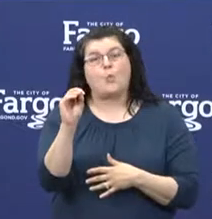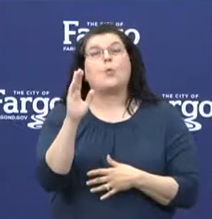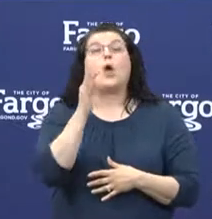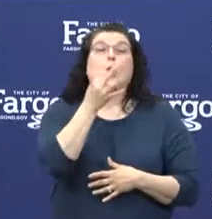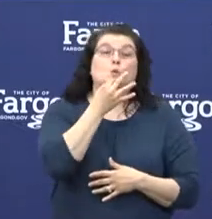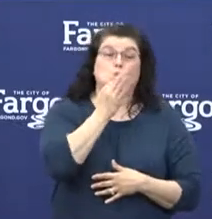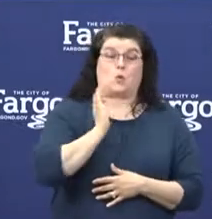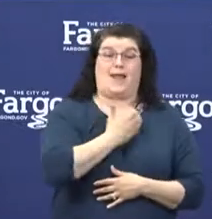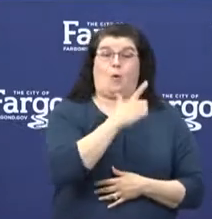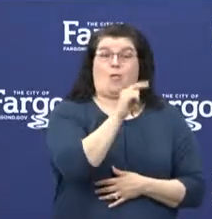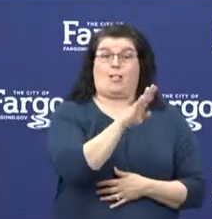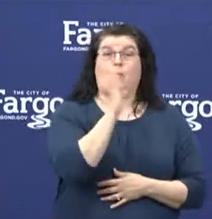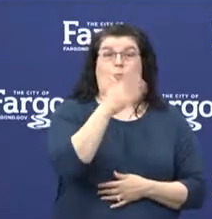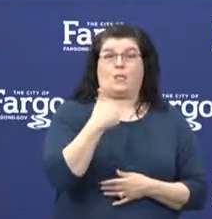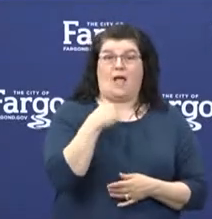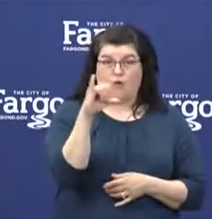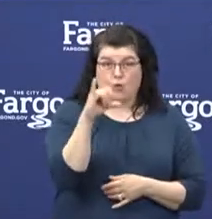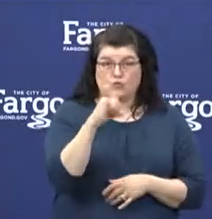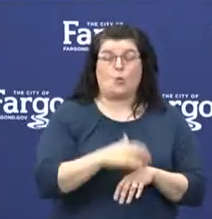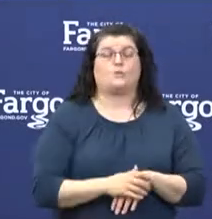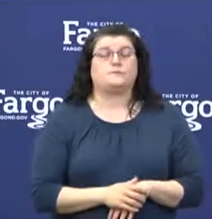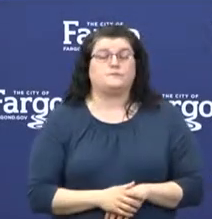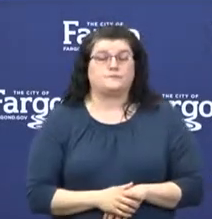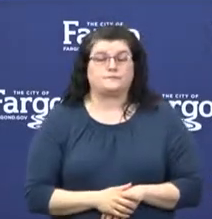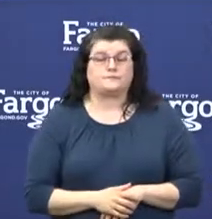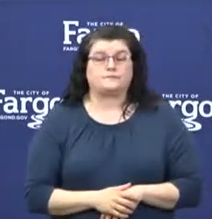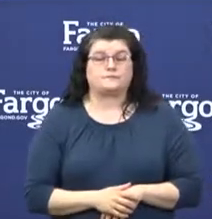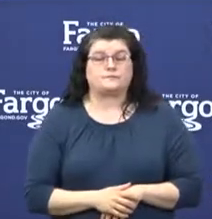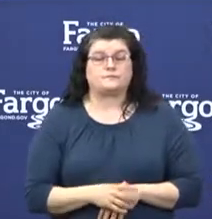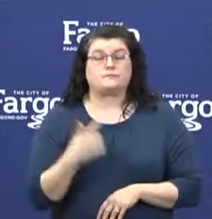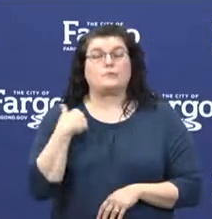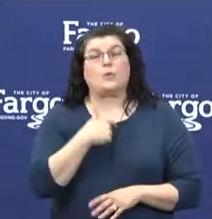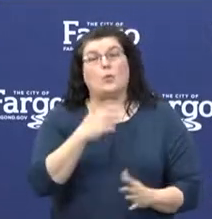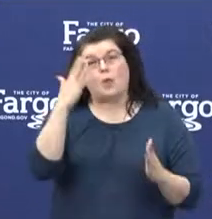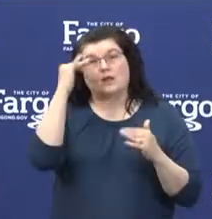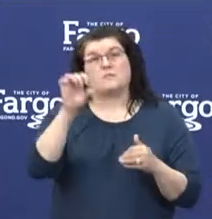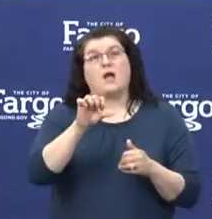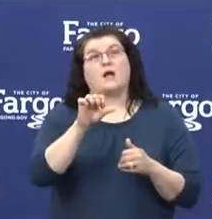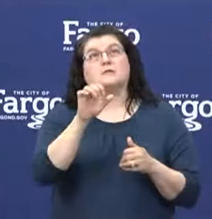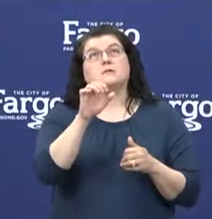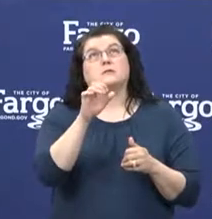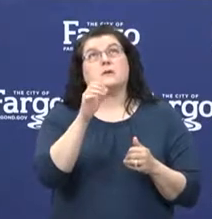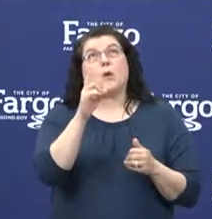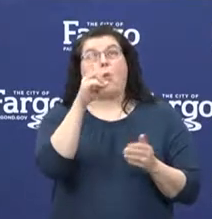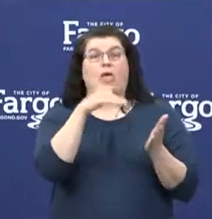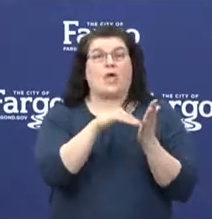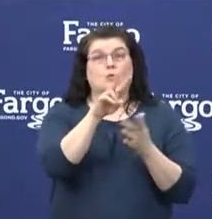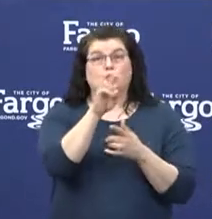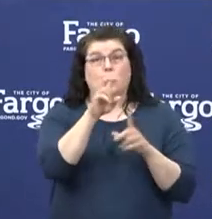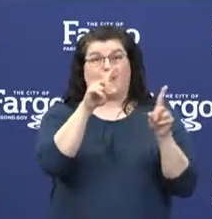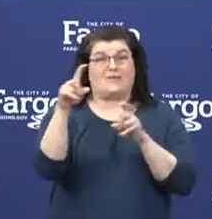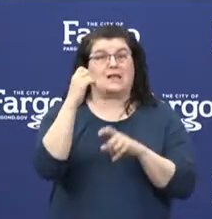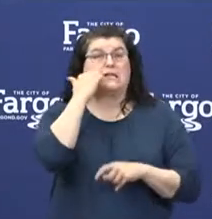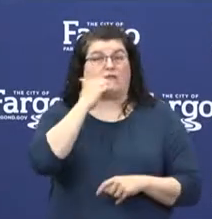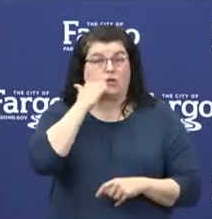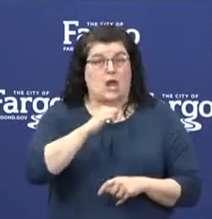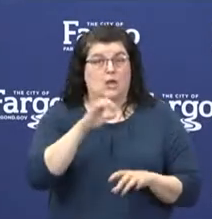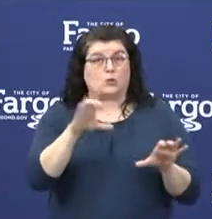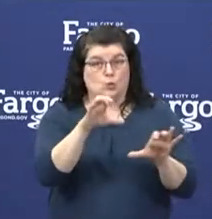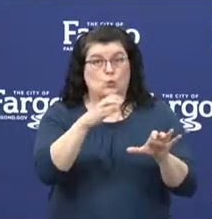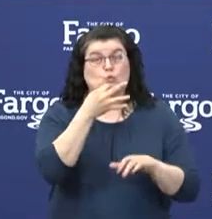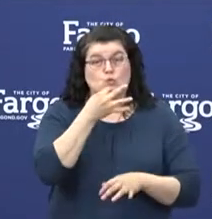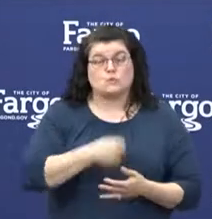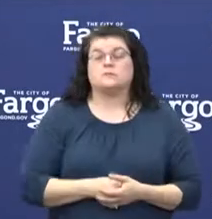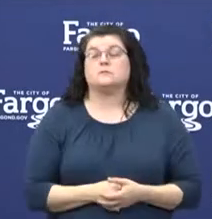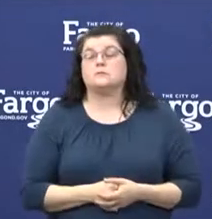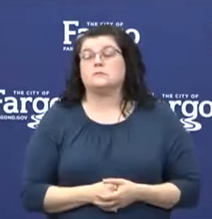as well. And we expect to have the capacity to do 1,200 tests daily. As we look ahead